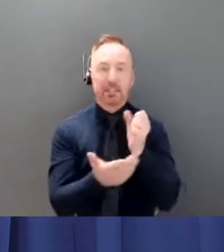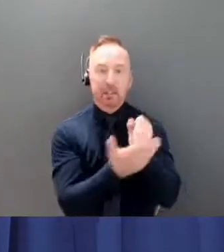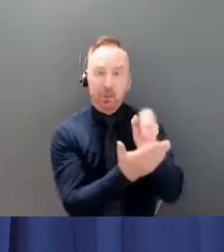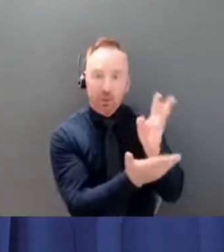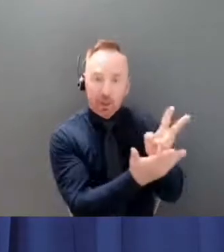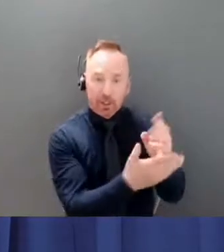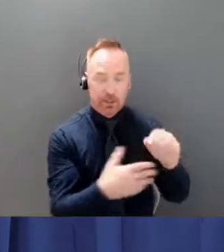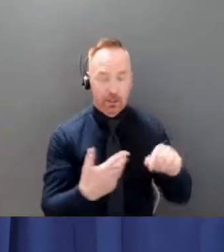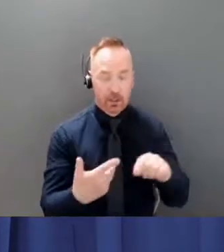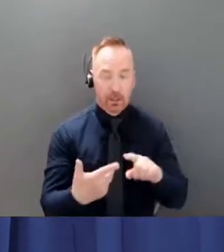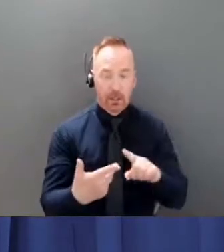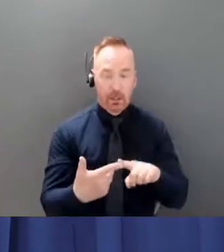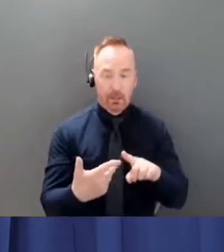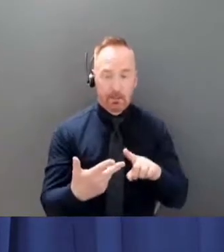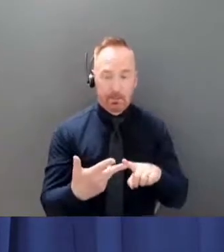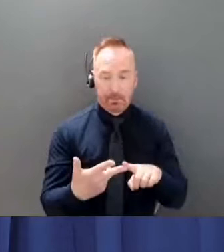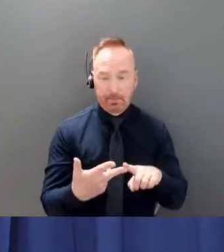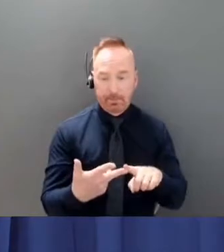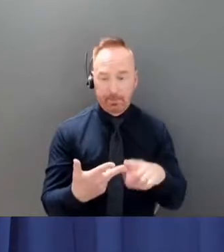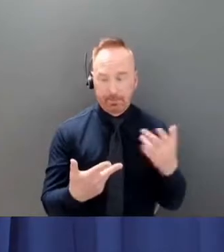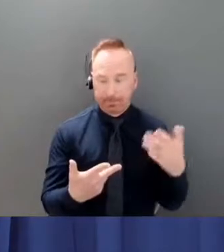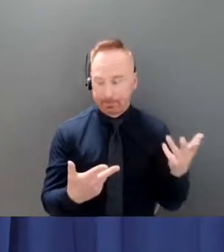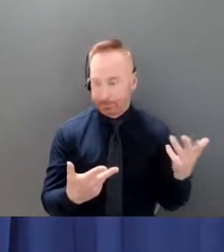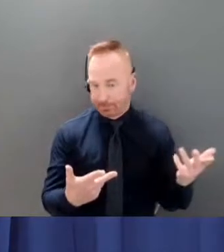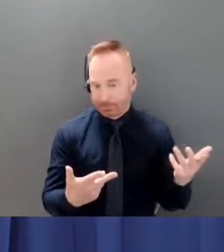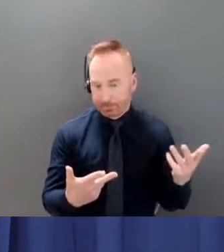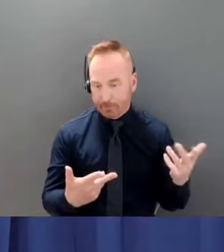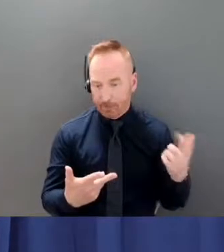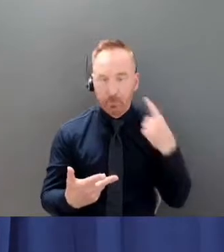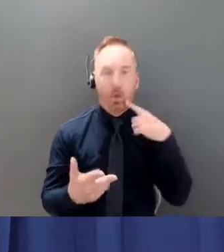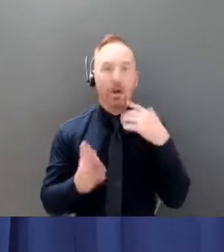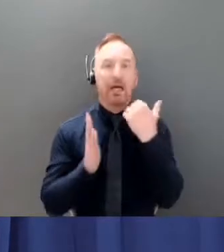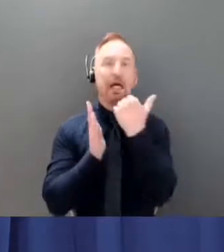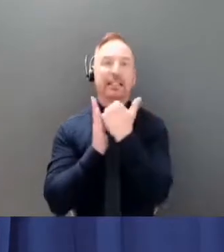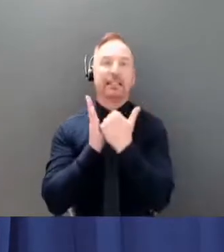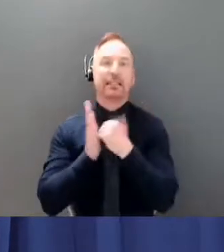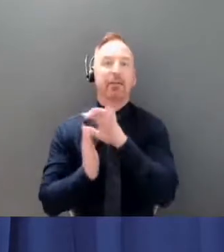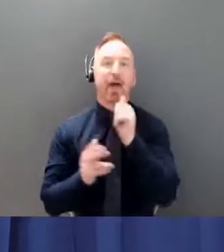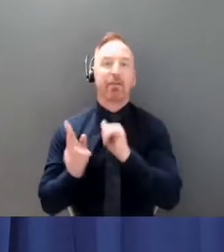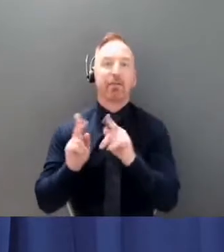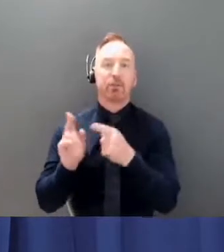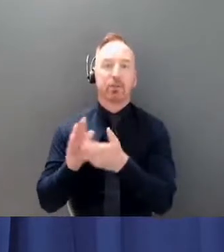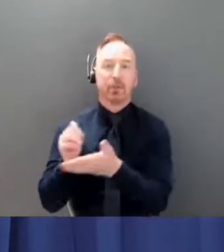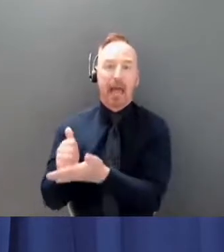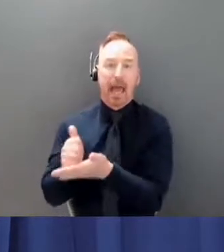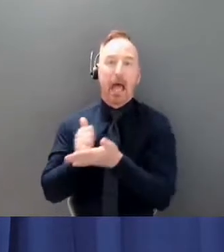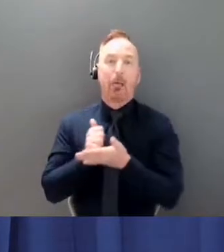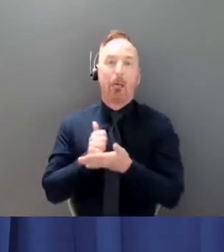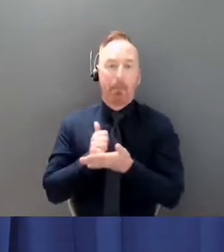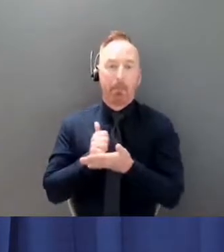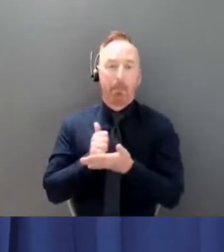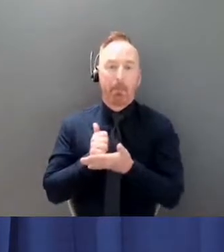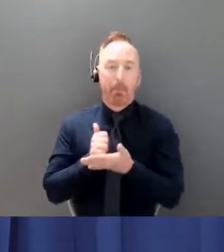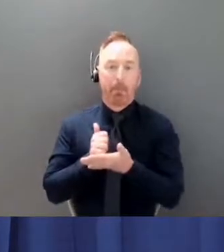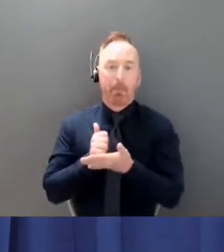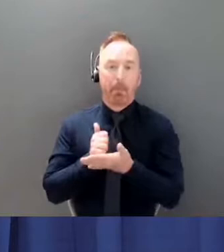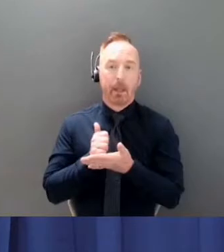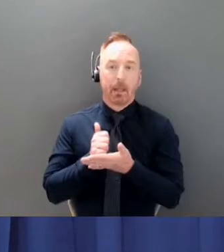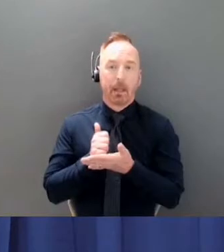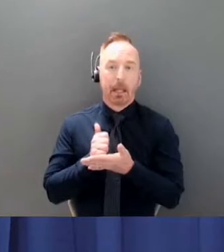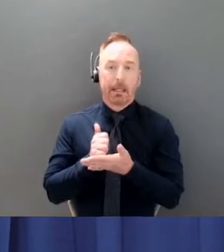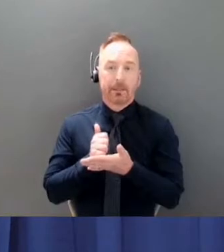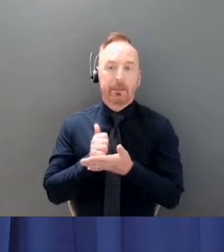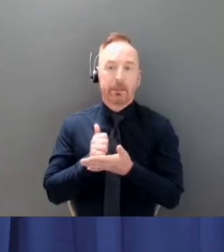and it's for a list of others to help us with calling people, doing